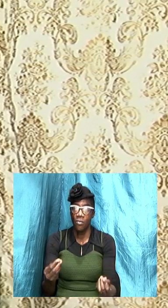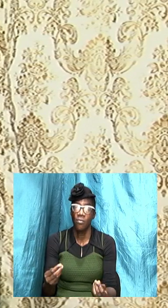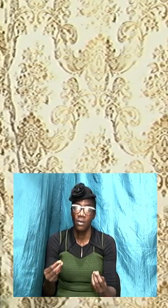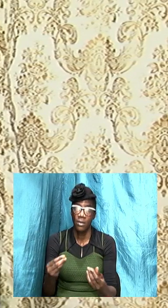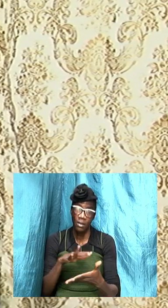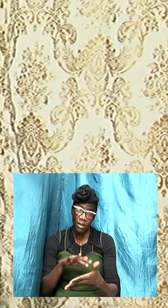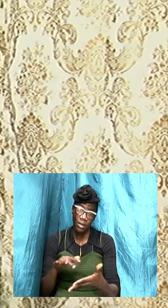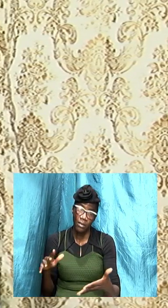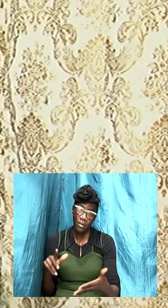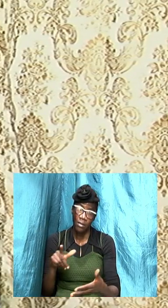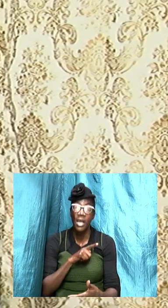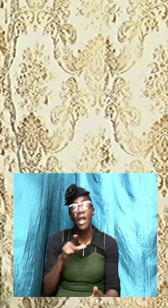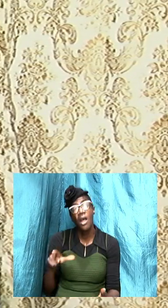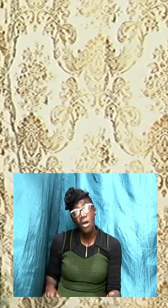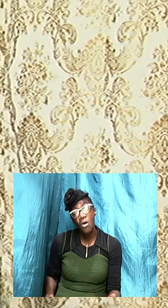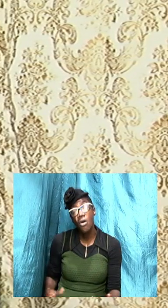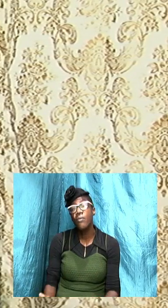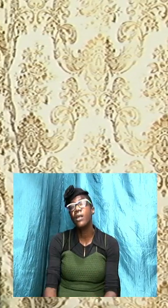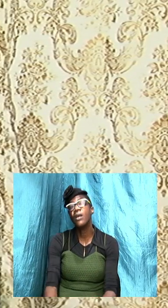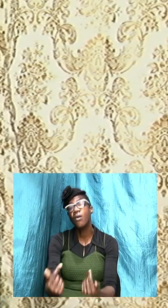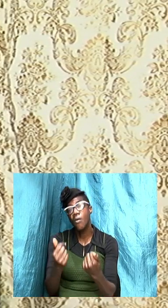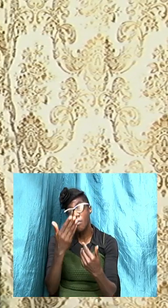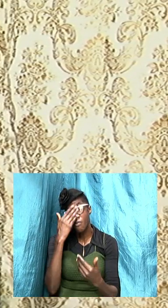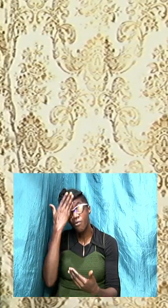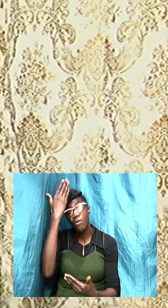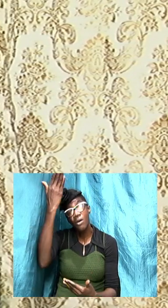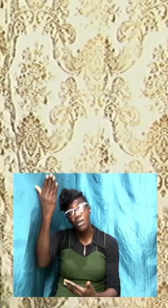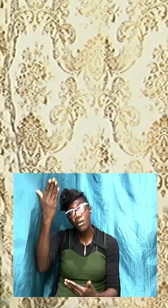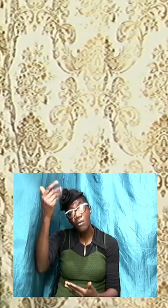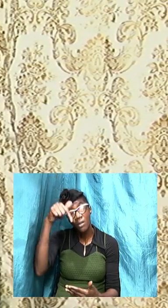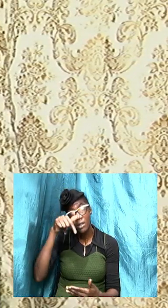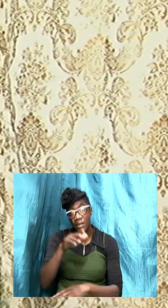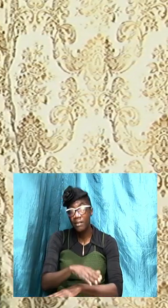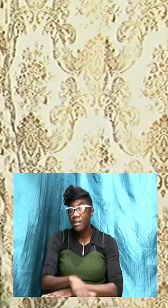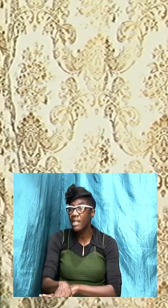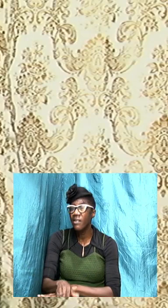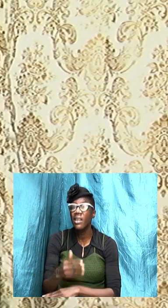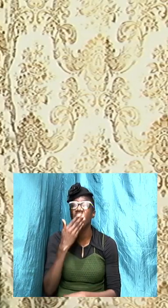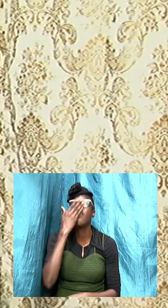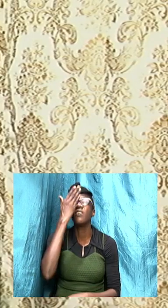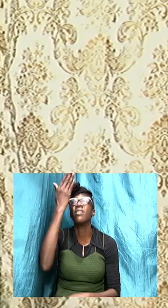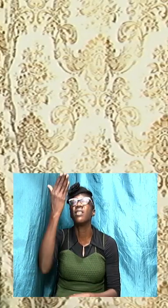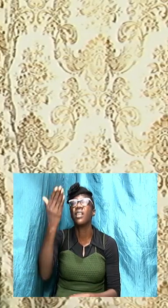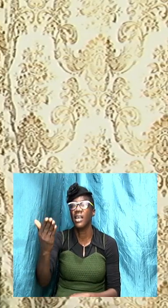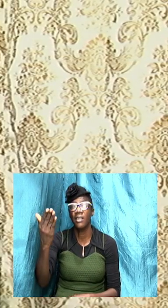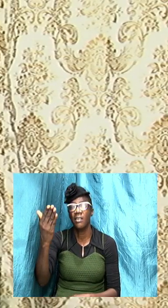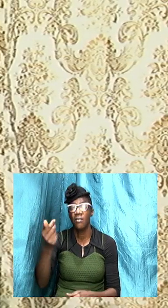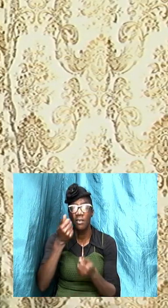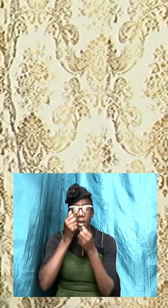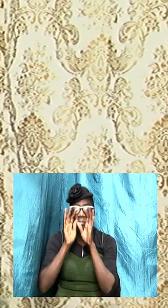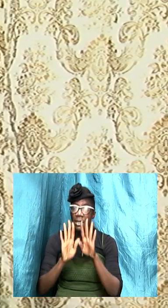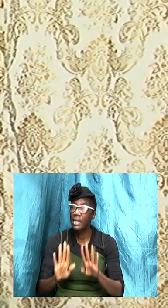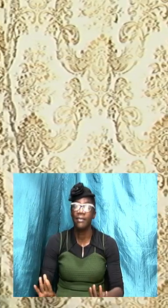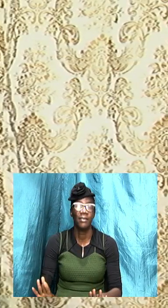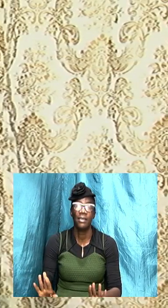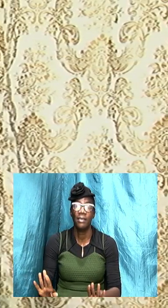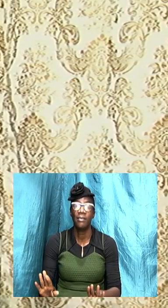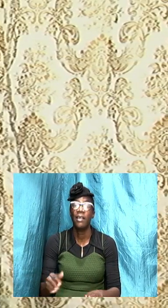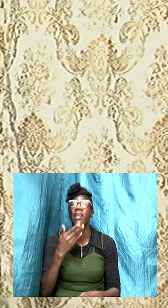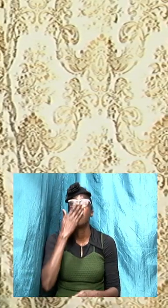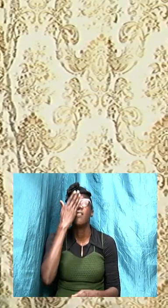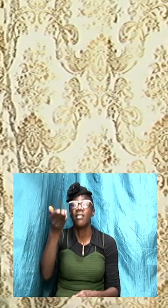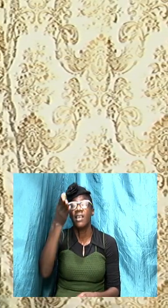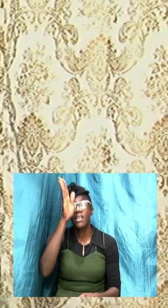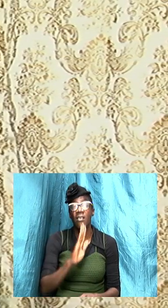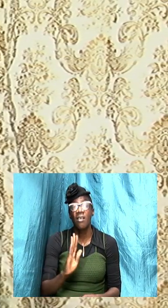Lord we come before you this evening and we give you thanks God for your blessings we thank you